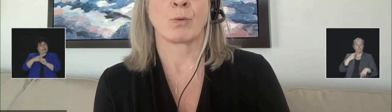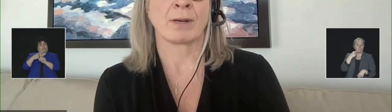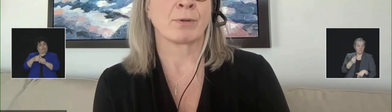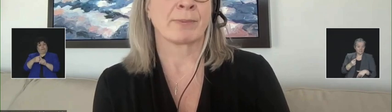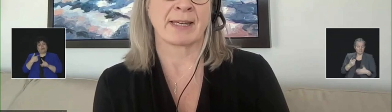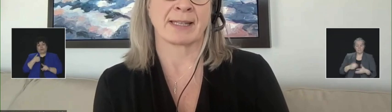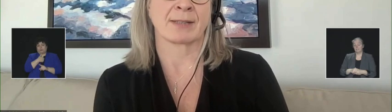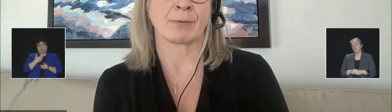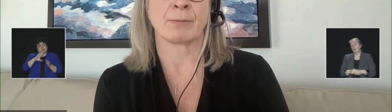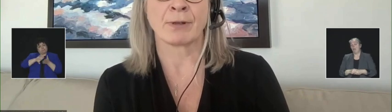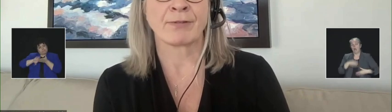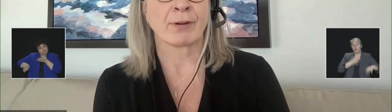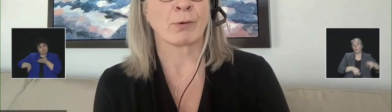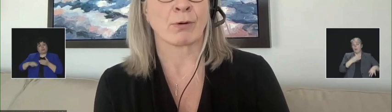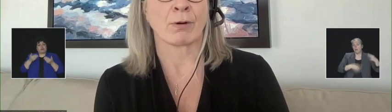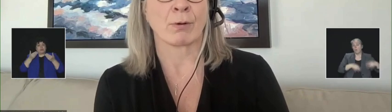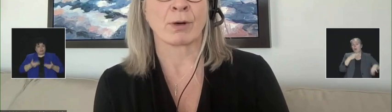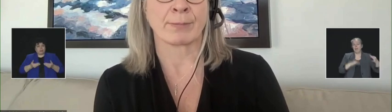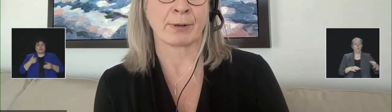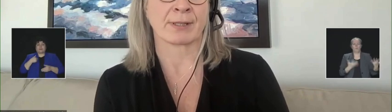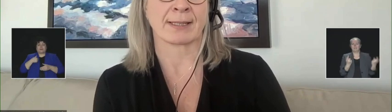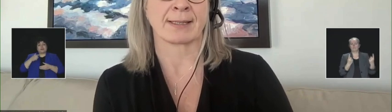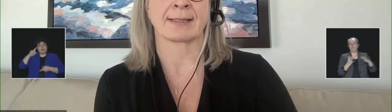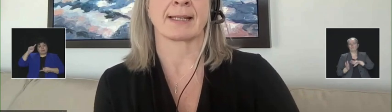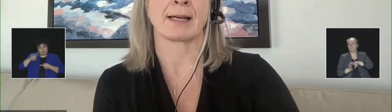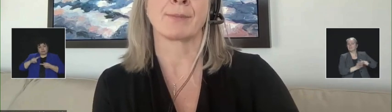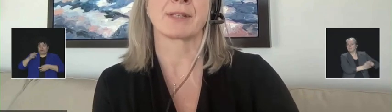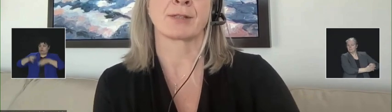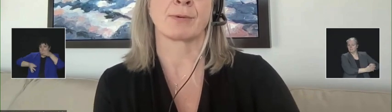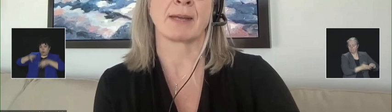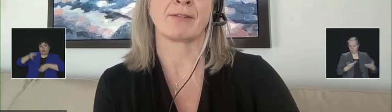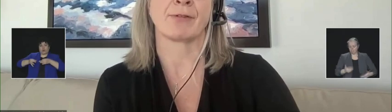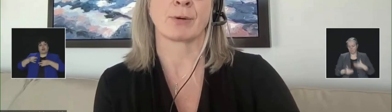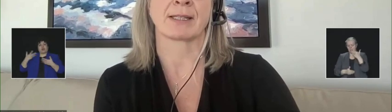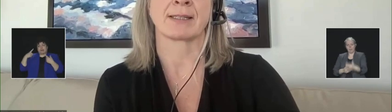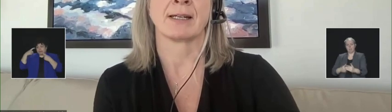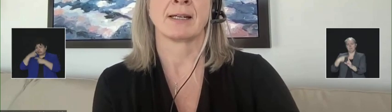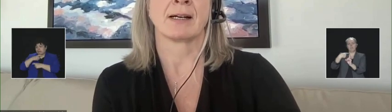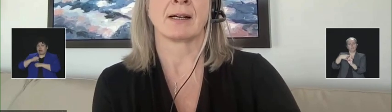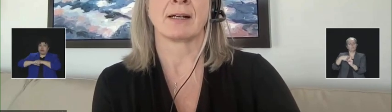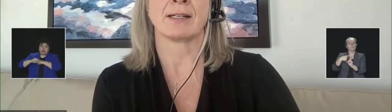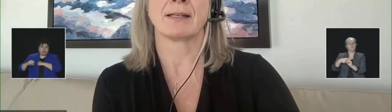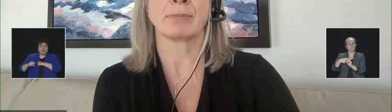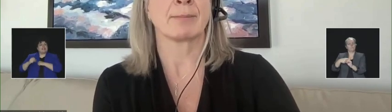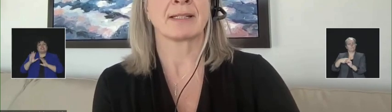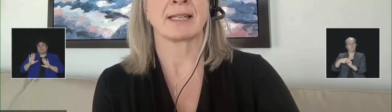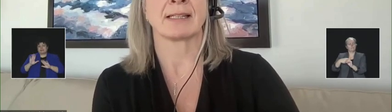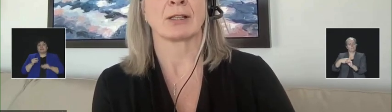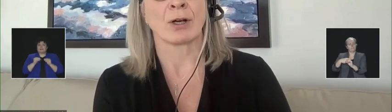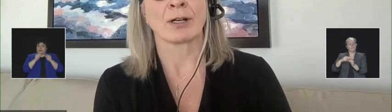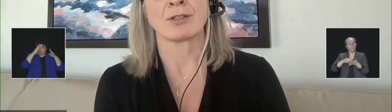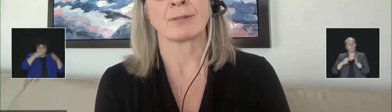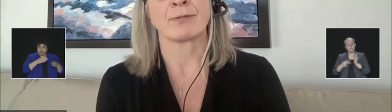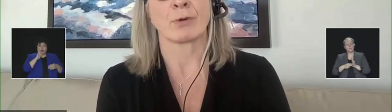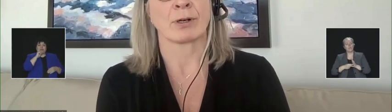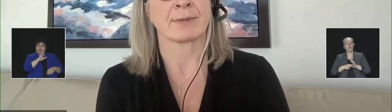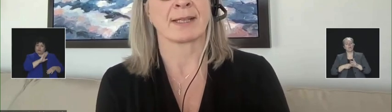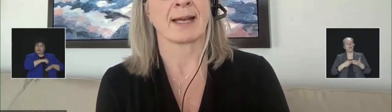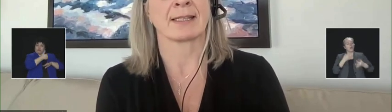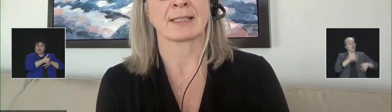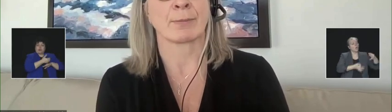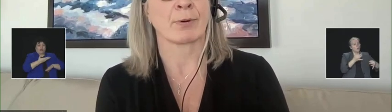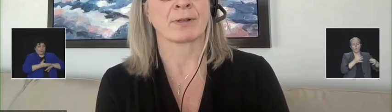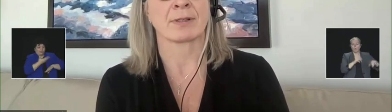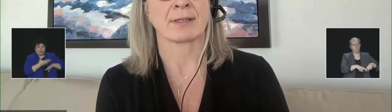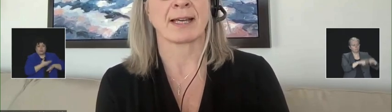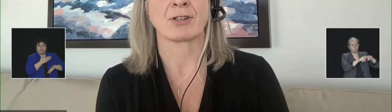It's one more piece removed from court processes that helps us remain focused on implementing the long-term reforms